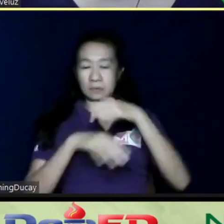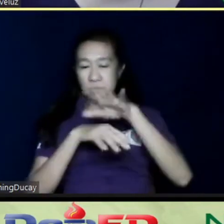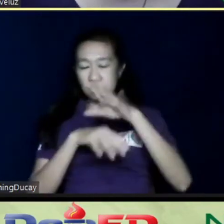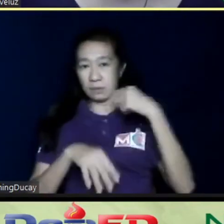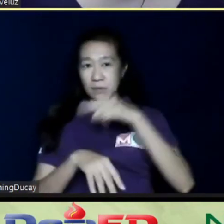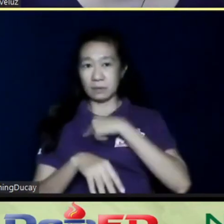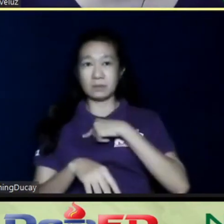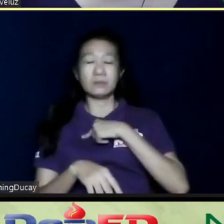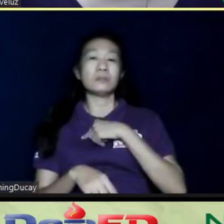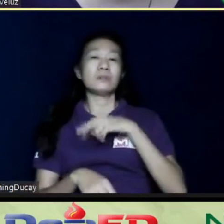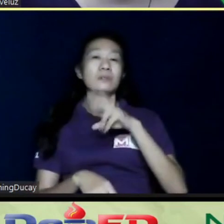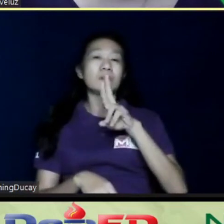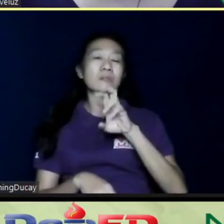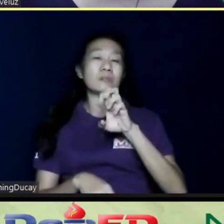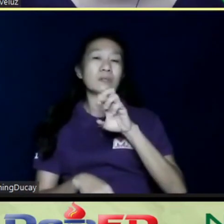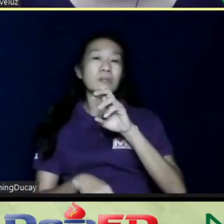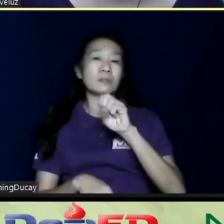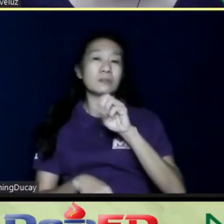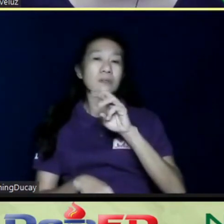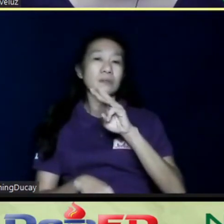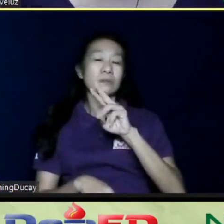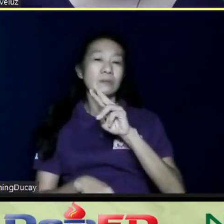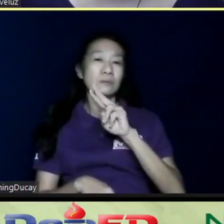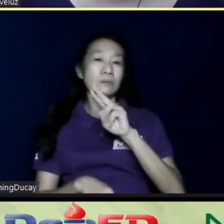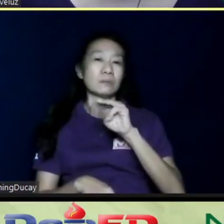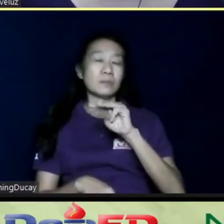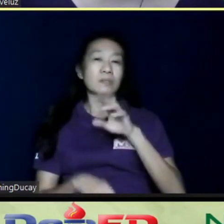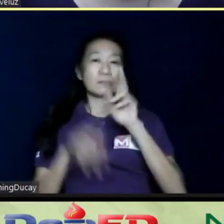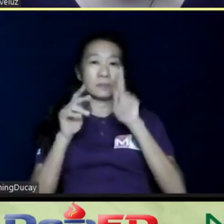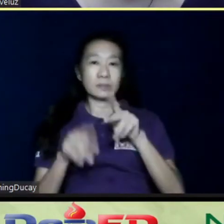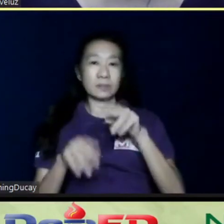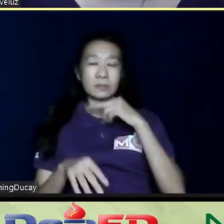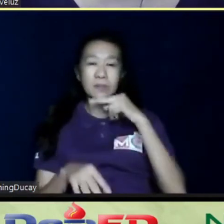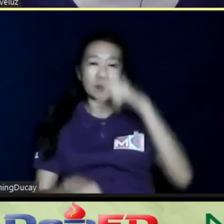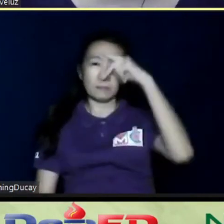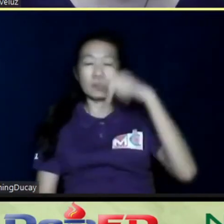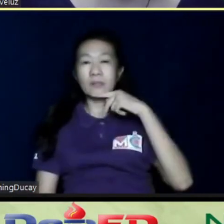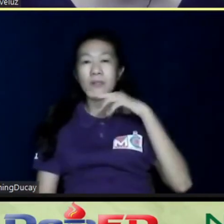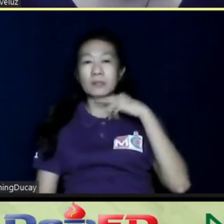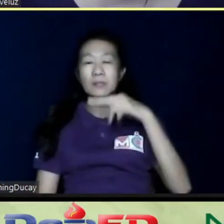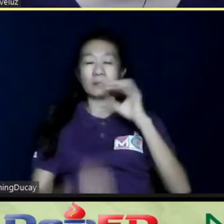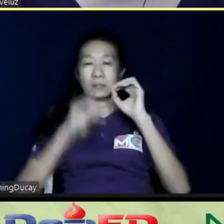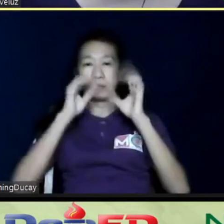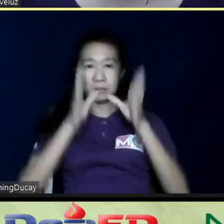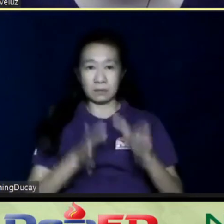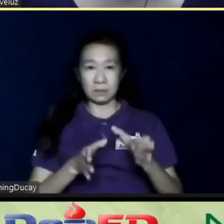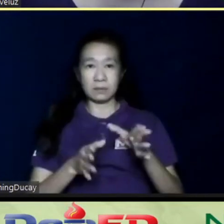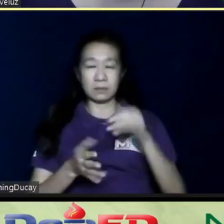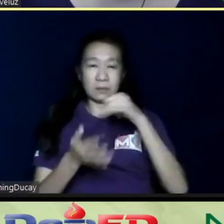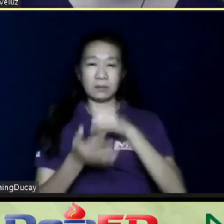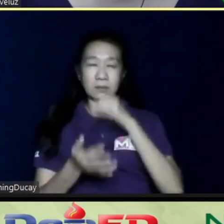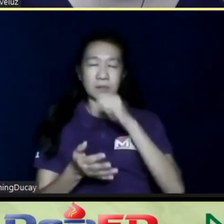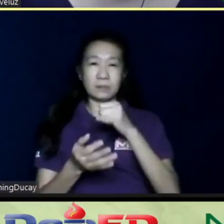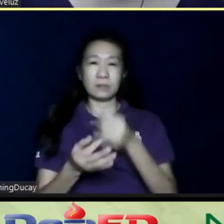So I will repeat, the person should send us a resume, not the parent, not the teacher. It is important